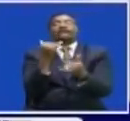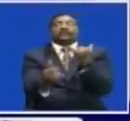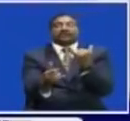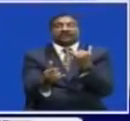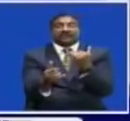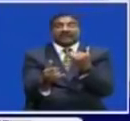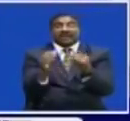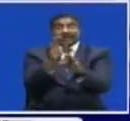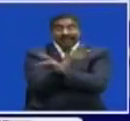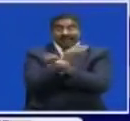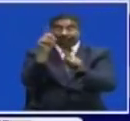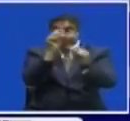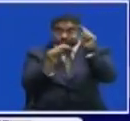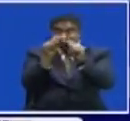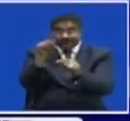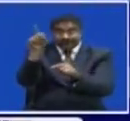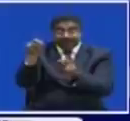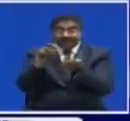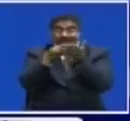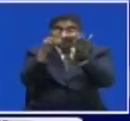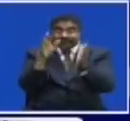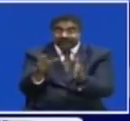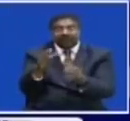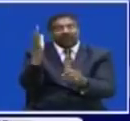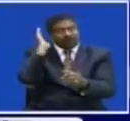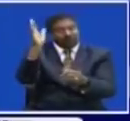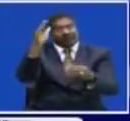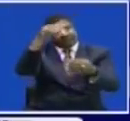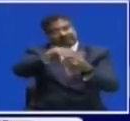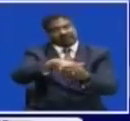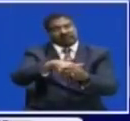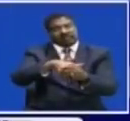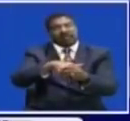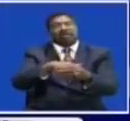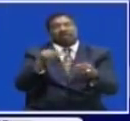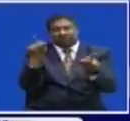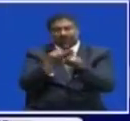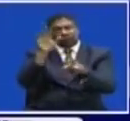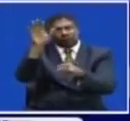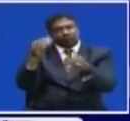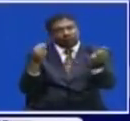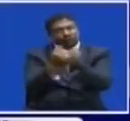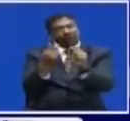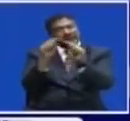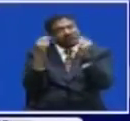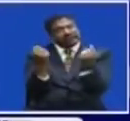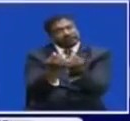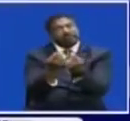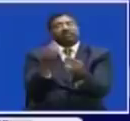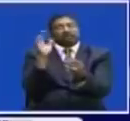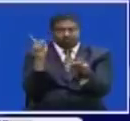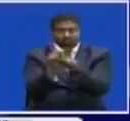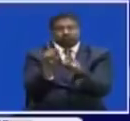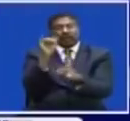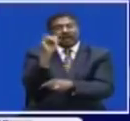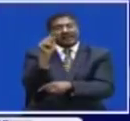Executive Felix Chaila Will be in the interage Along with supporting staff From the Ministry of Tourism And